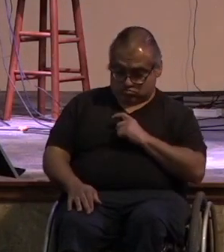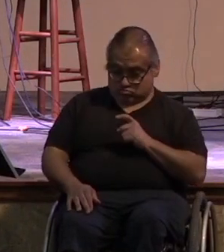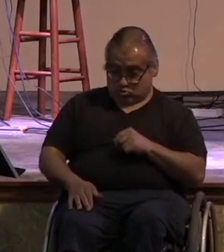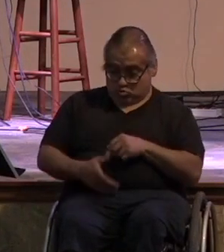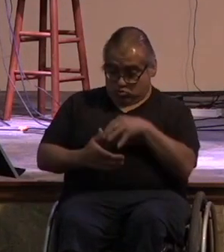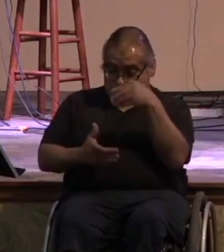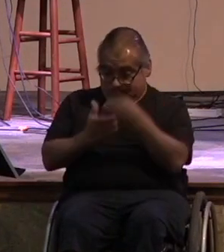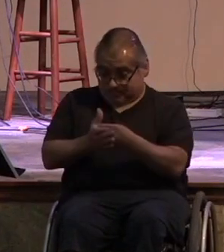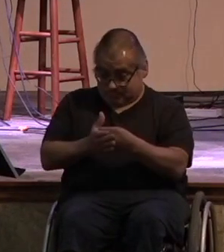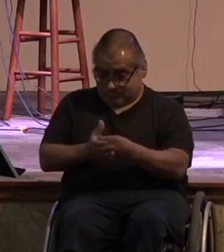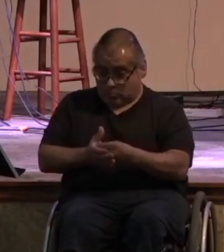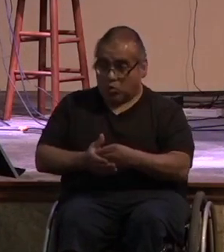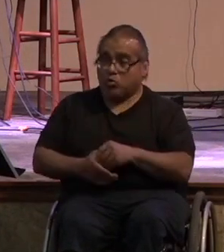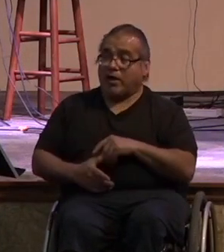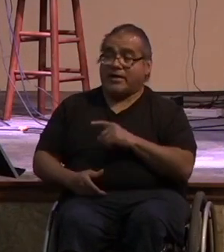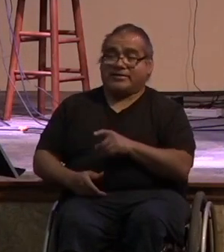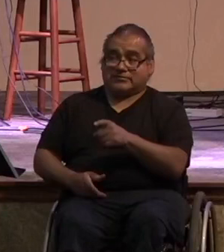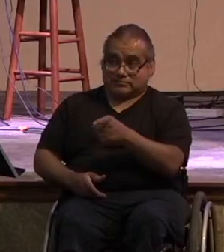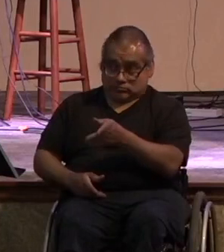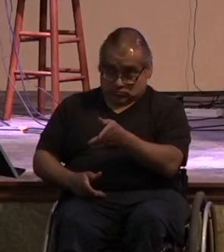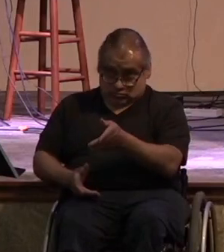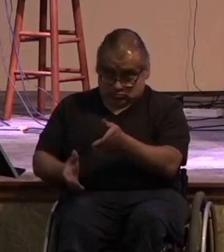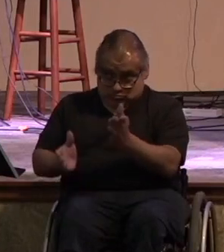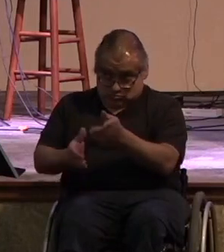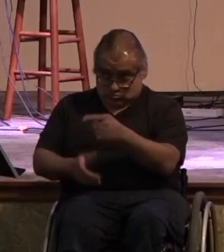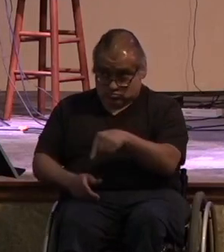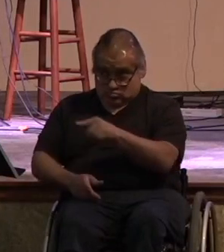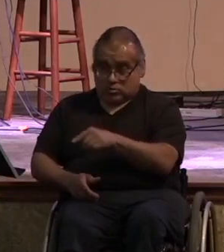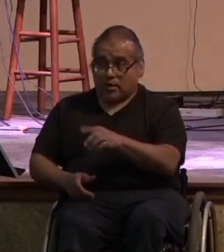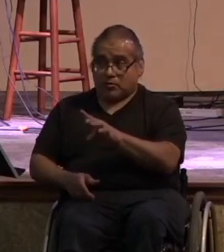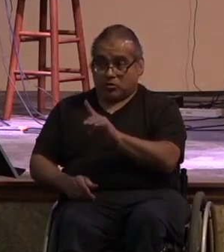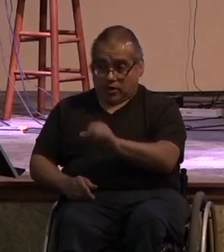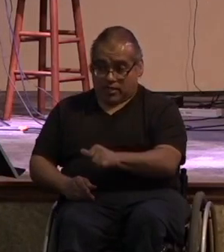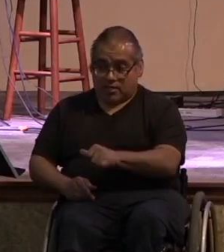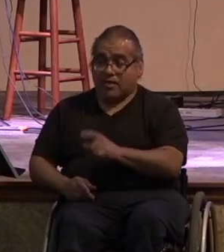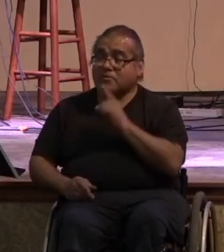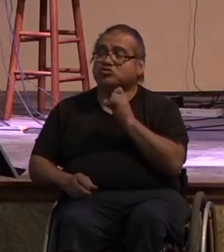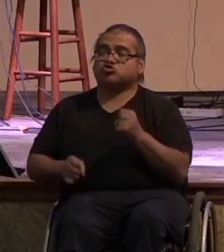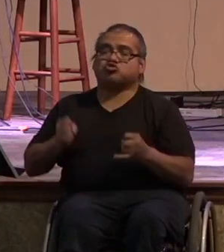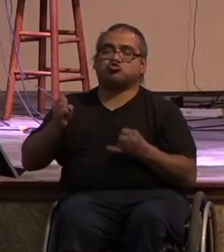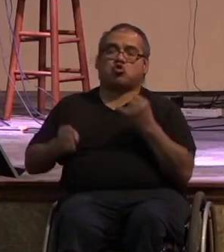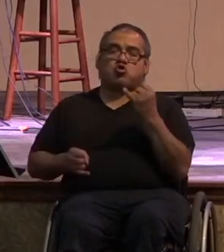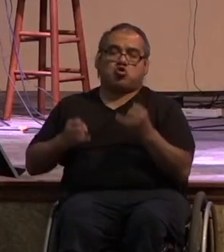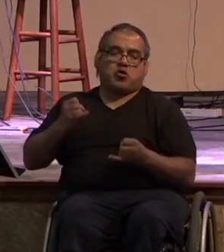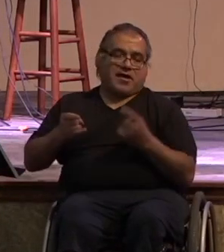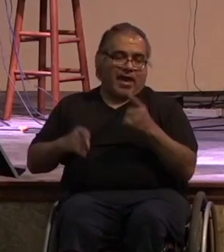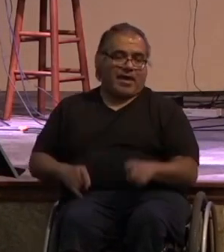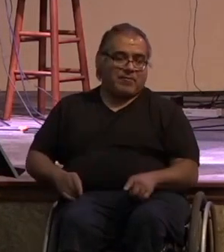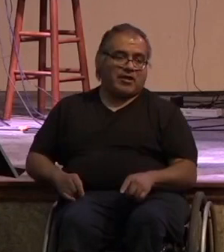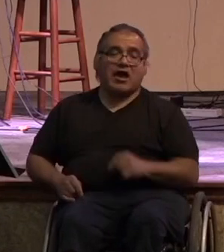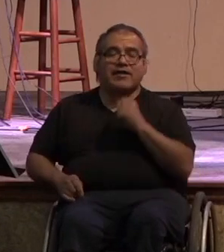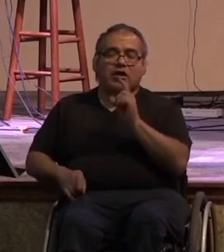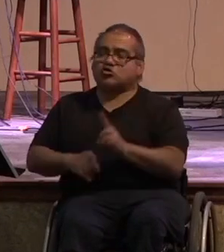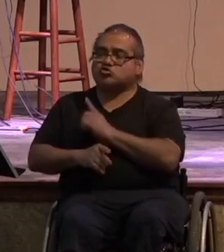because it is their duty i encourage people to tithe for the joy of it for the joy of it